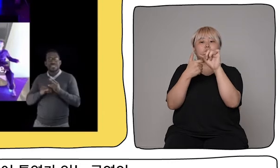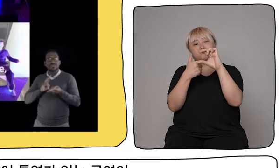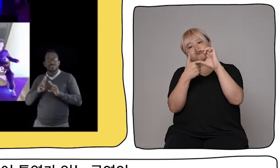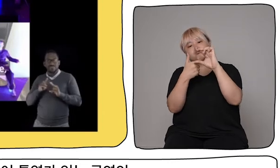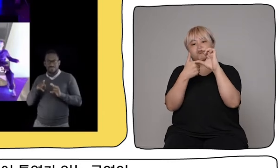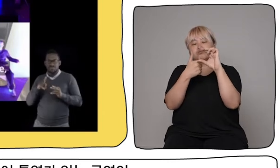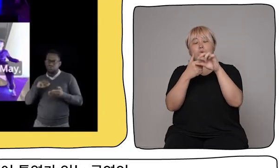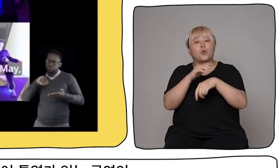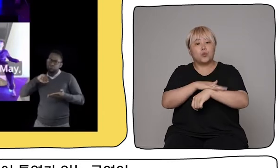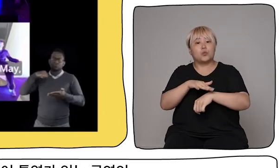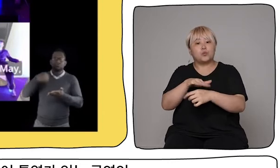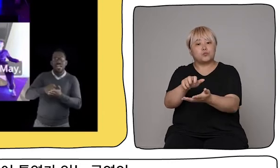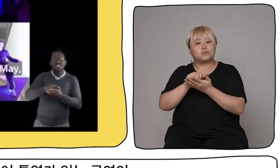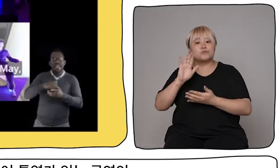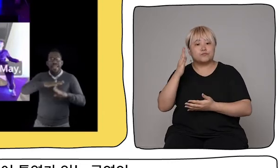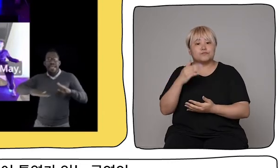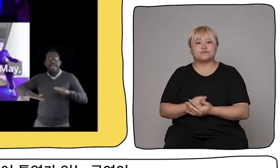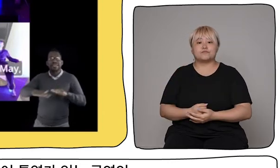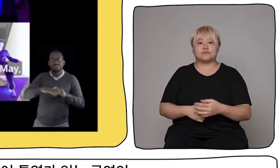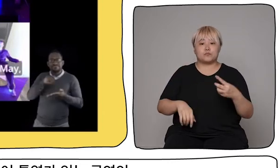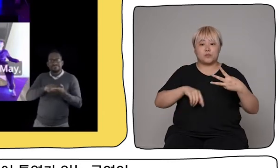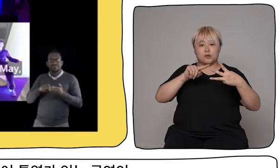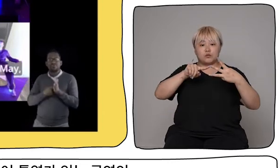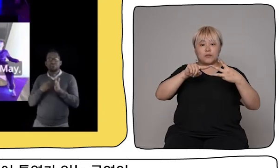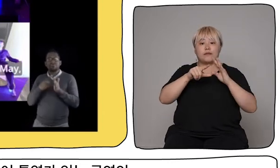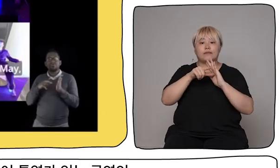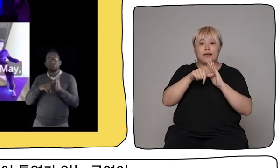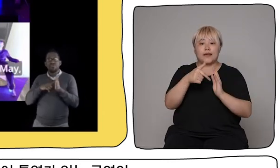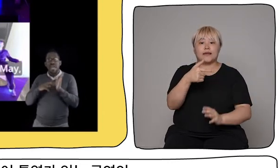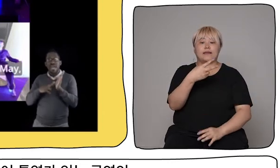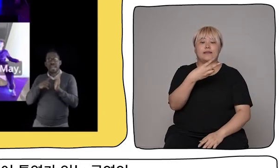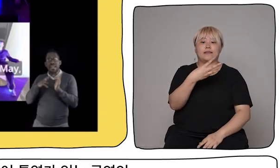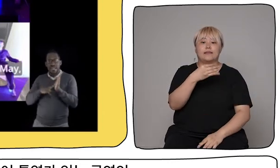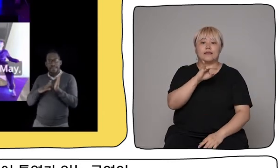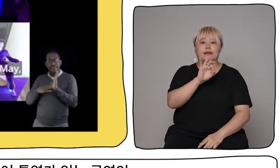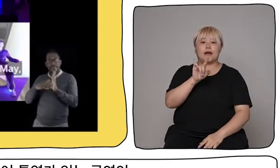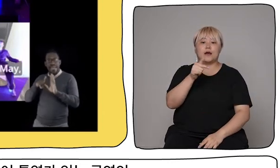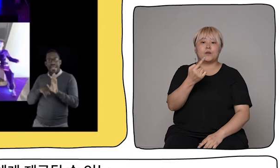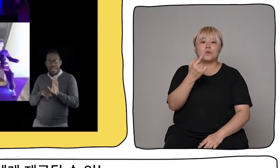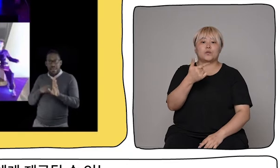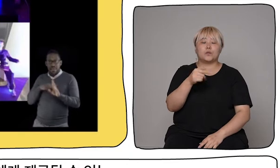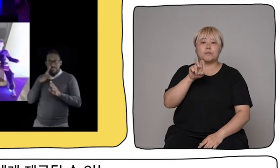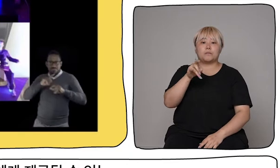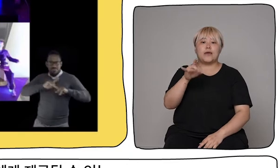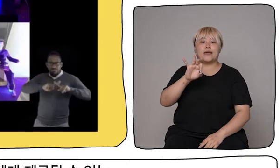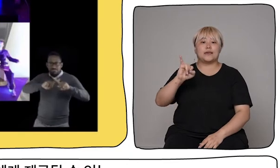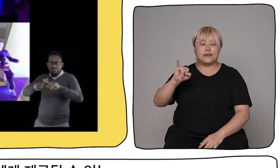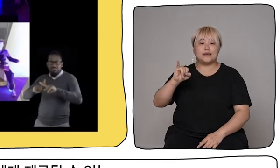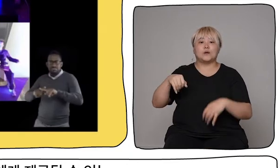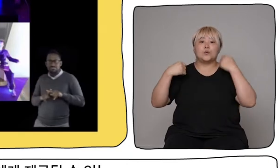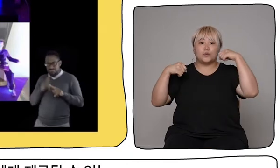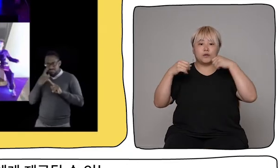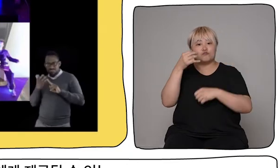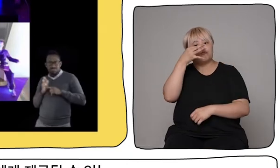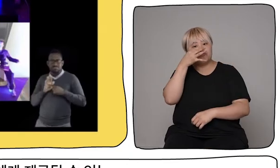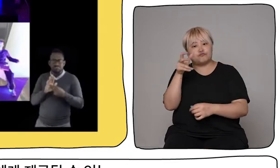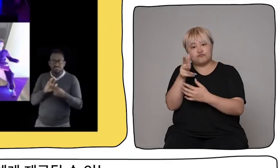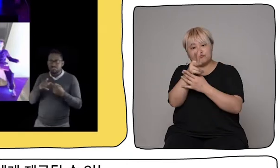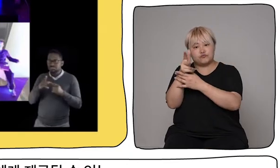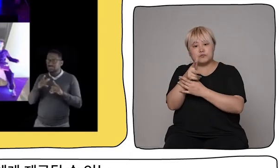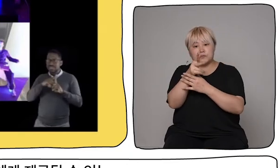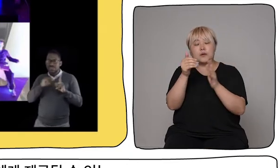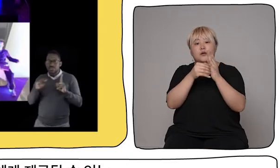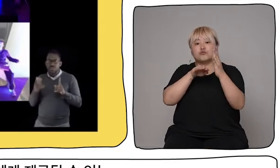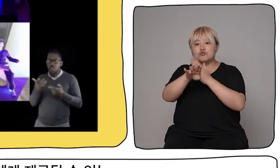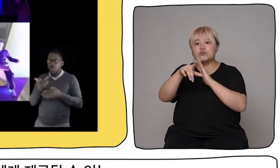filming a performance which had BSL built into it, crash landing by Rhiannon May and seeing the various ways this show could be presented to a